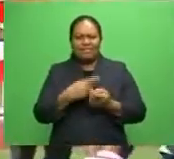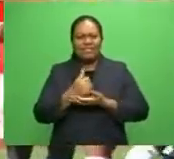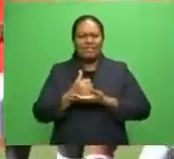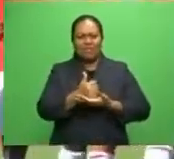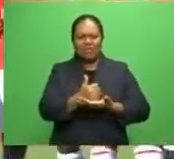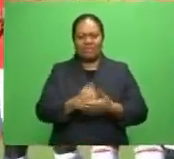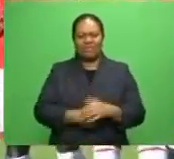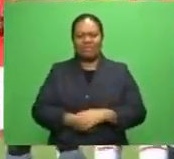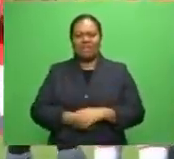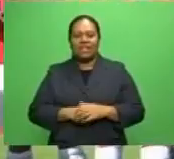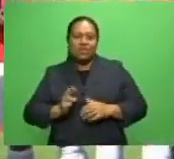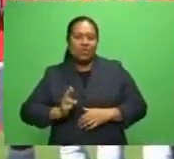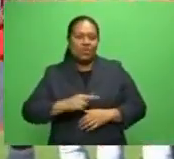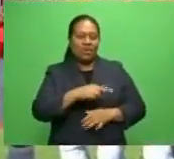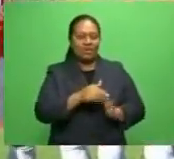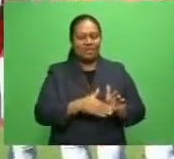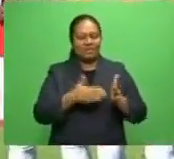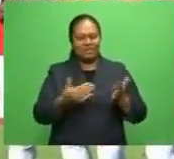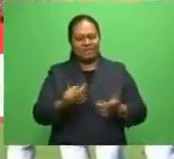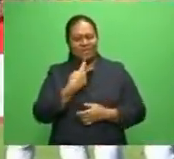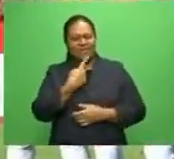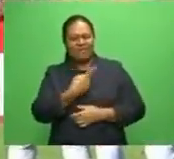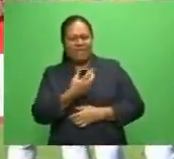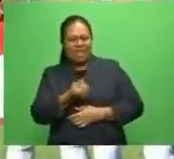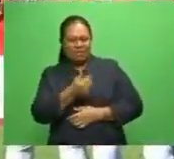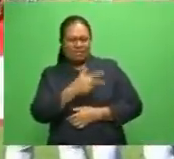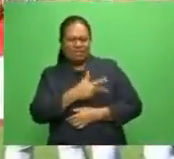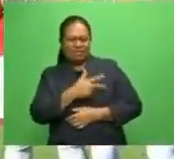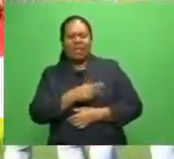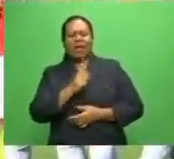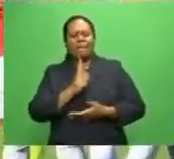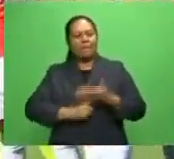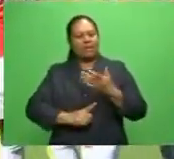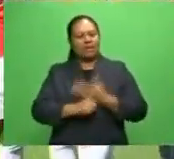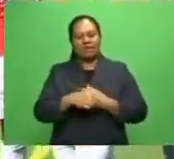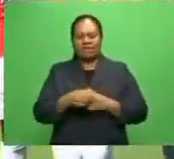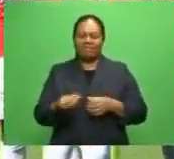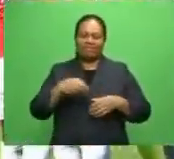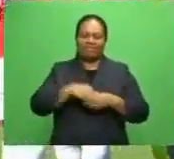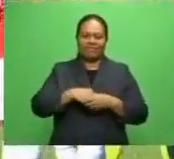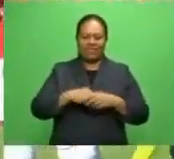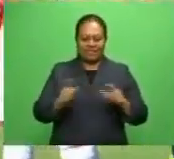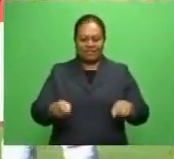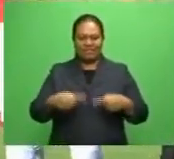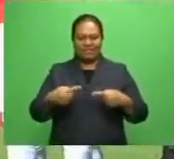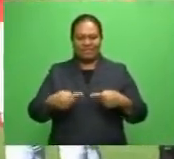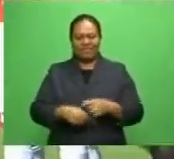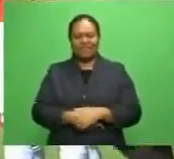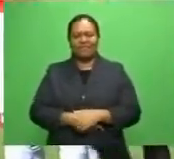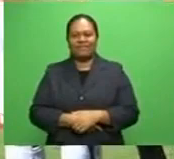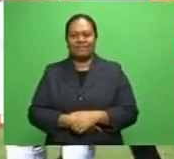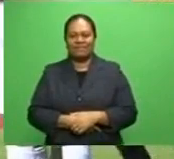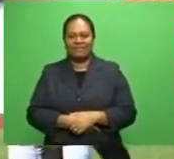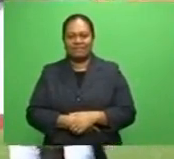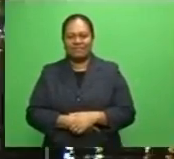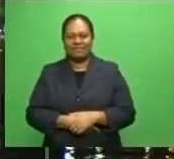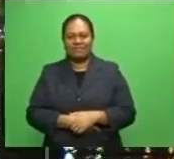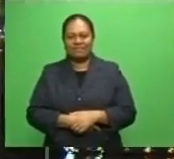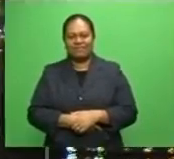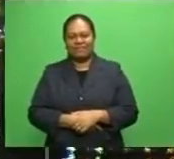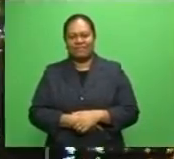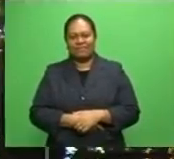Meanwhile, Rewa forward Josiah Sellers is injured and will not feature in the finals. Carlini Tavi, FBC Sports.